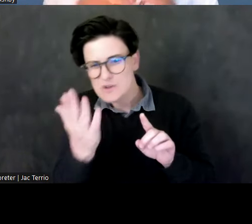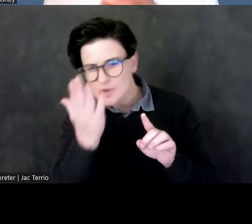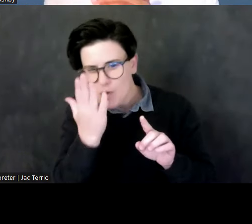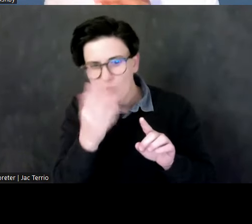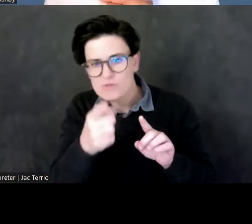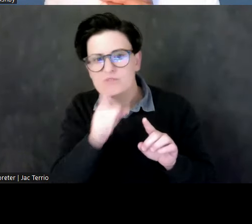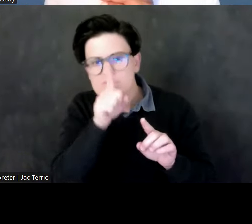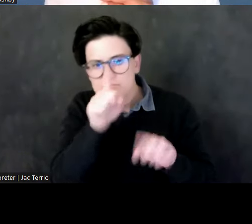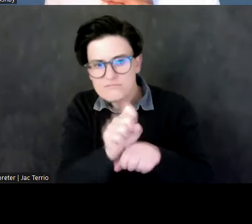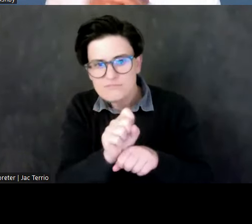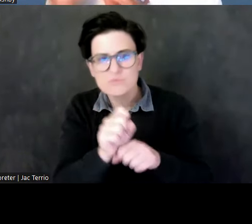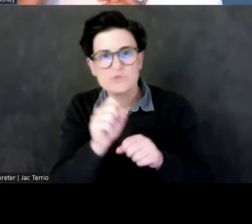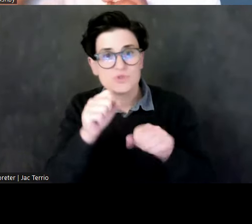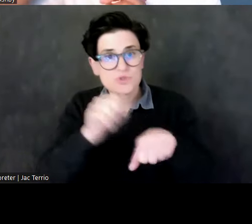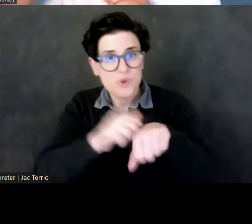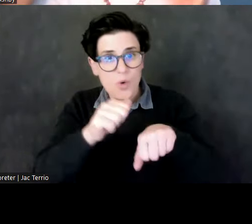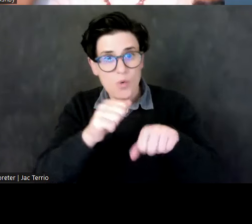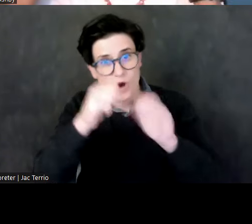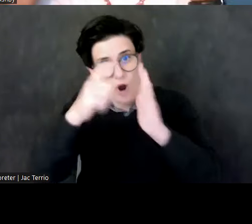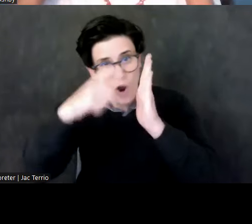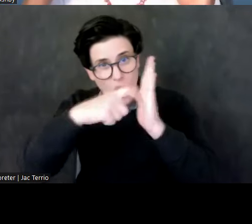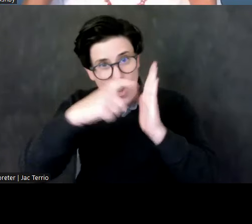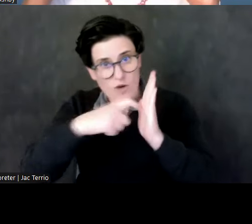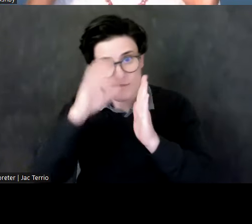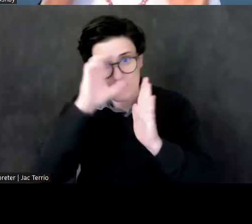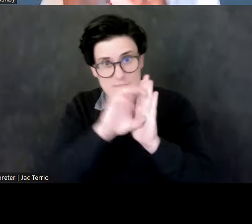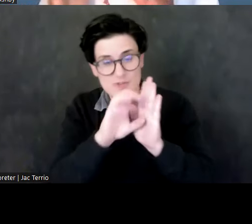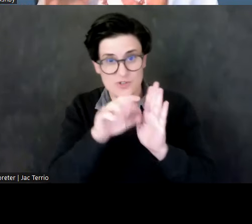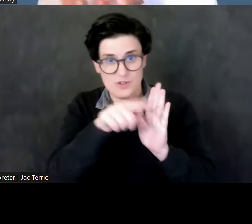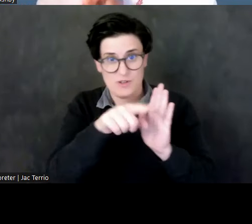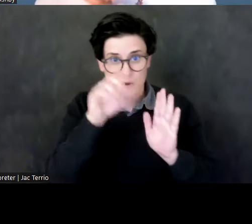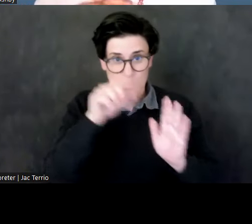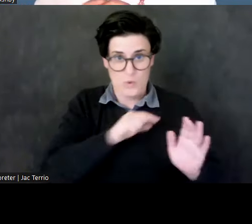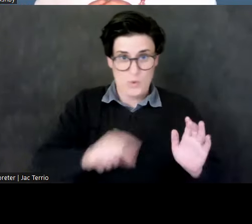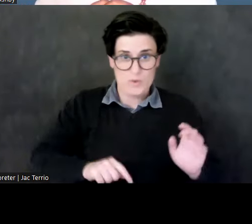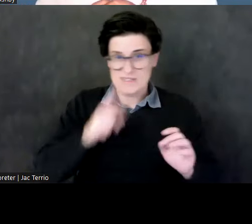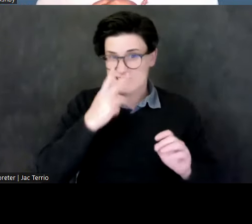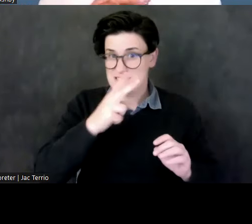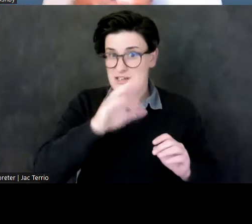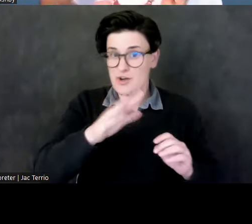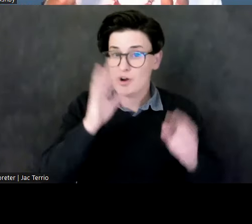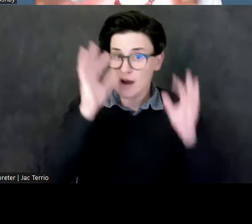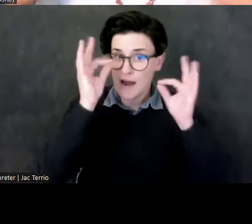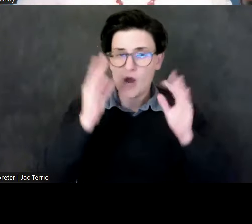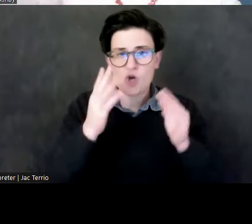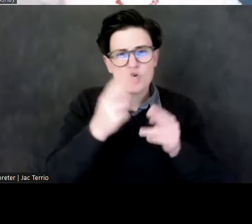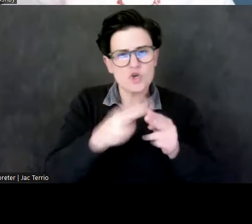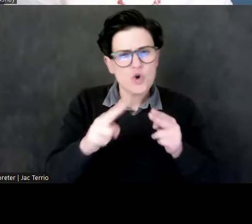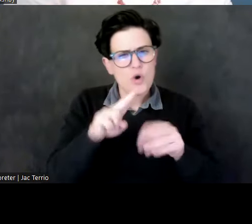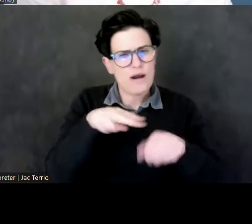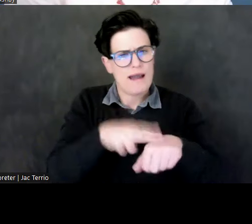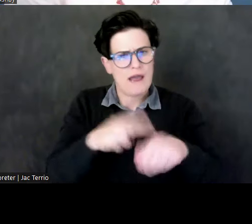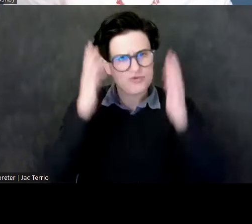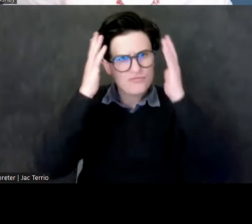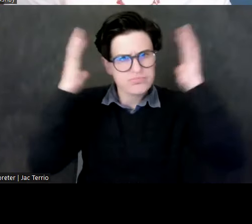carved image of the queen. You can see she's wearing her hair in a short natural afro. Her crown is